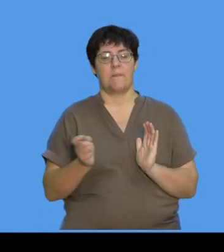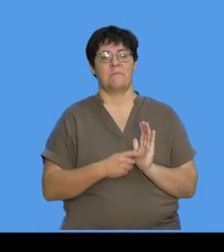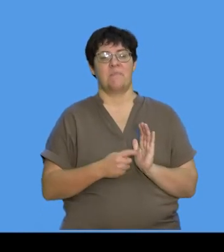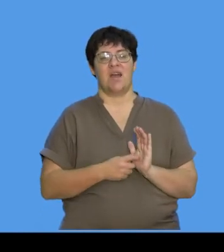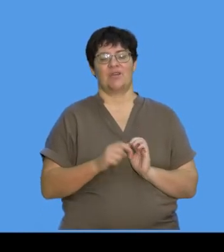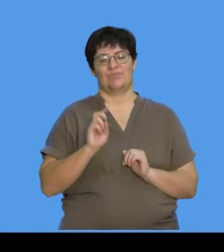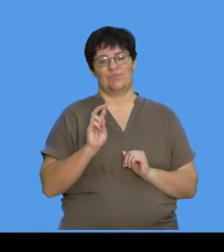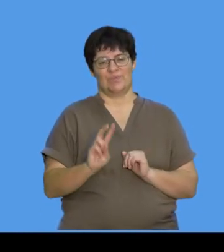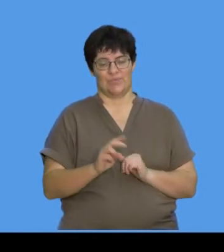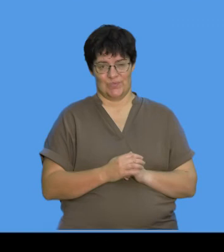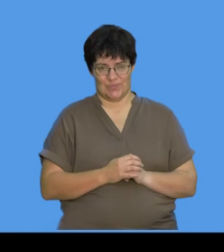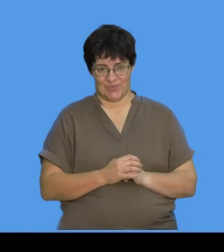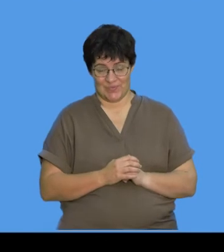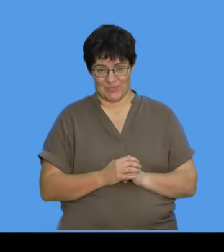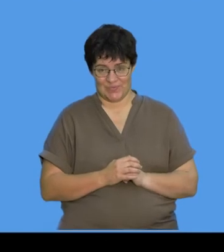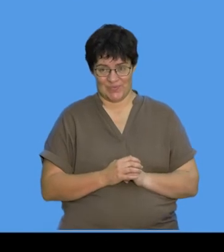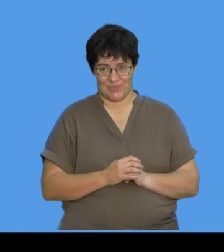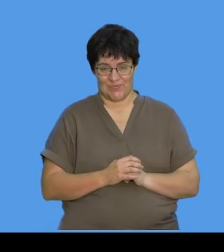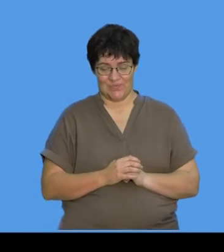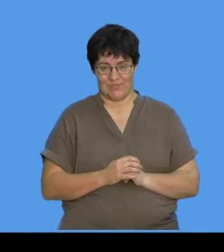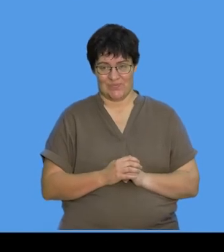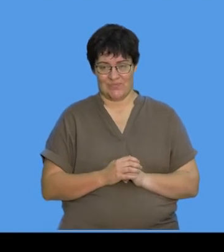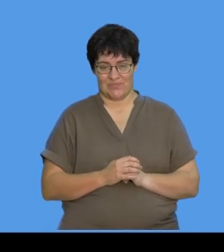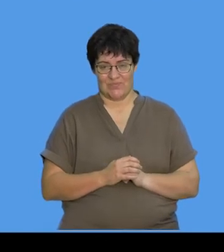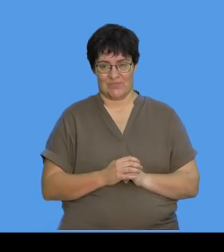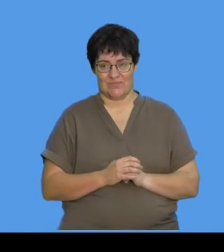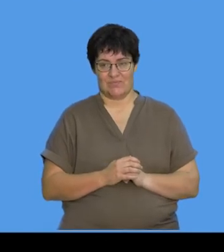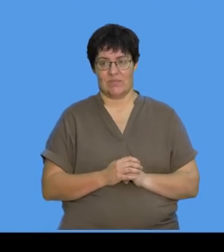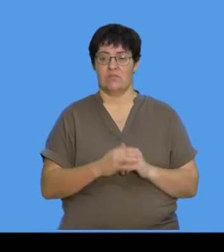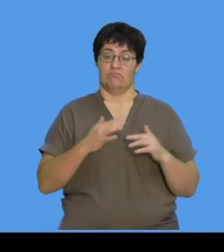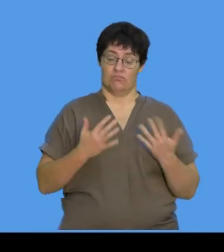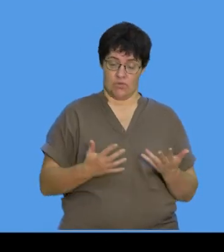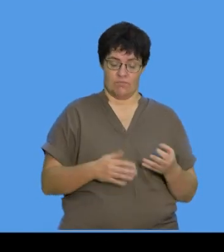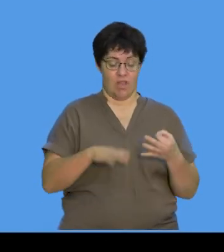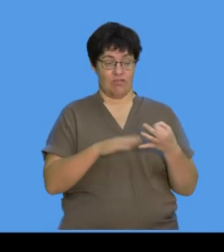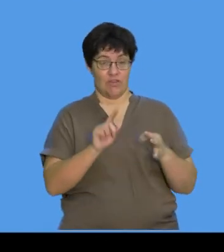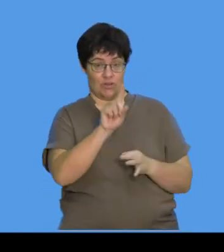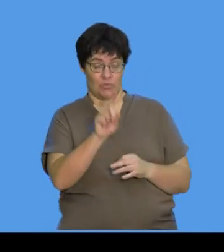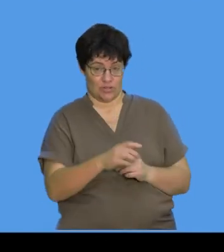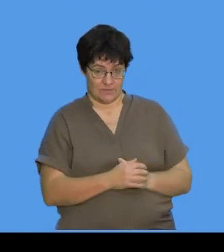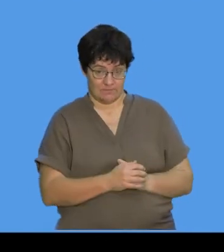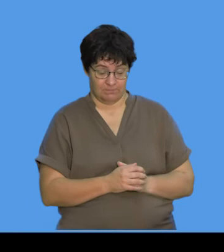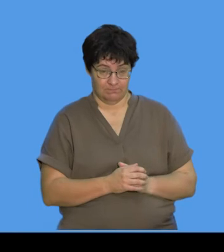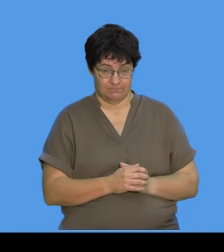mark you're using from the diagram over there. Okay, this one now is going to be